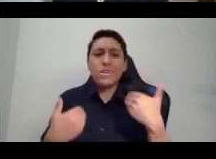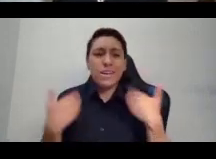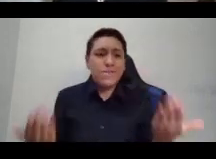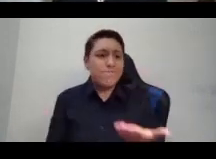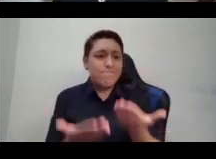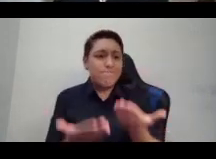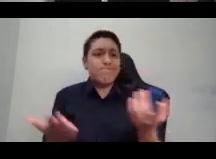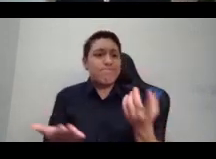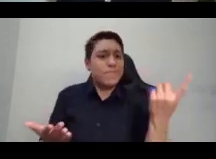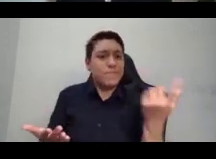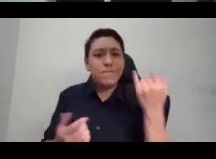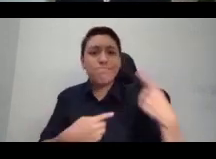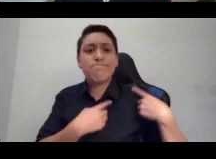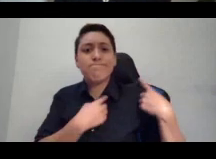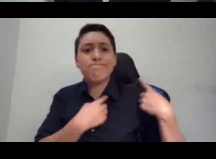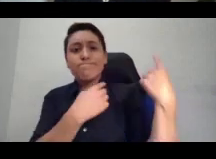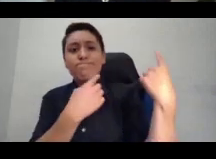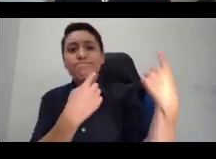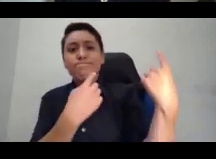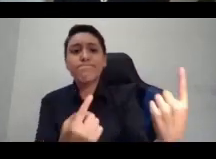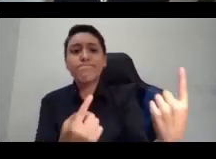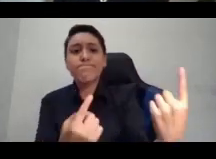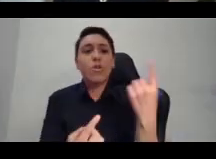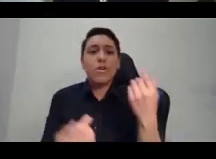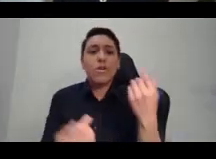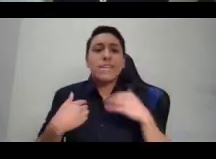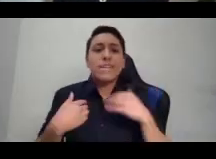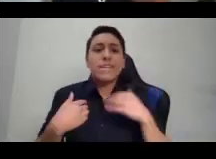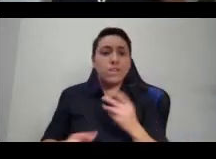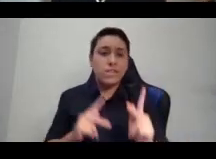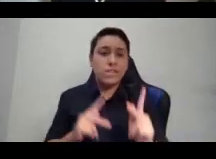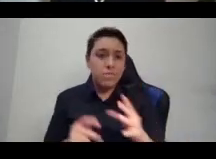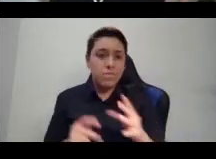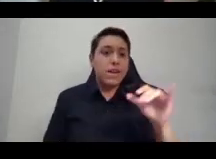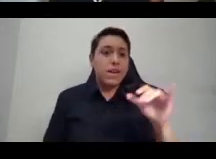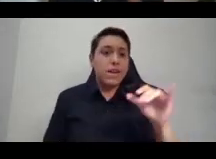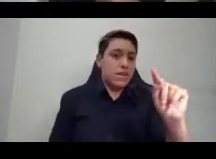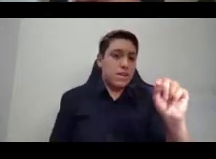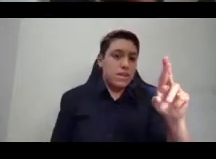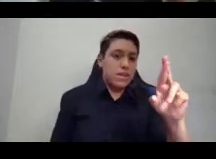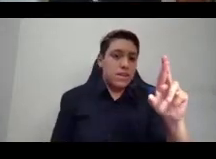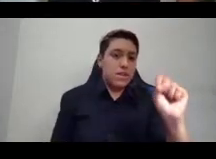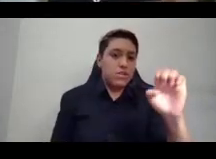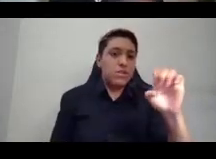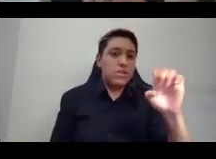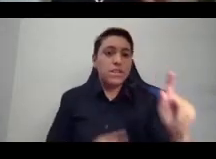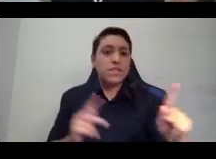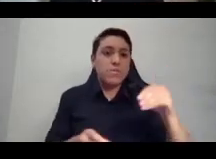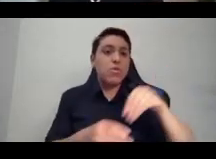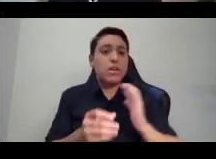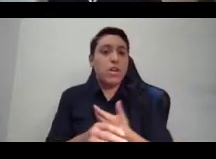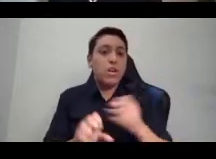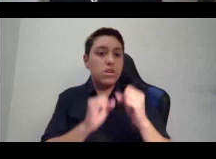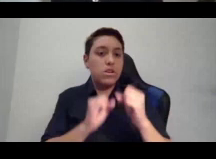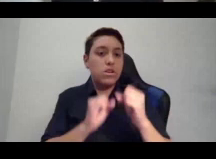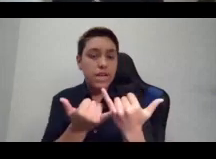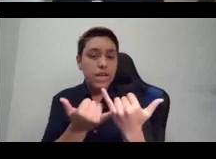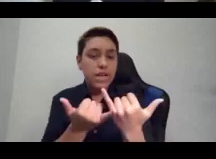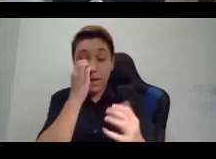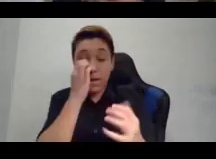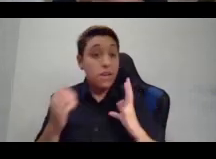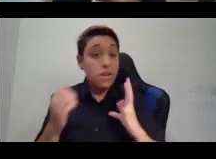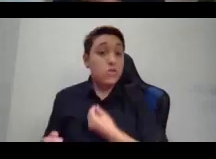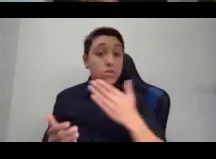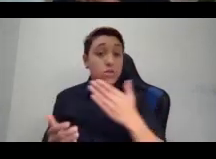societies. And so transphobia is more than a moral failure, us just being mean to one another or